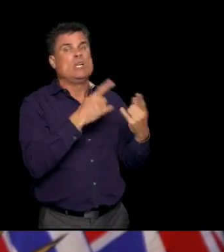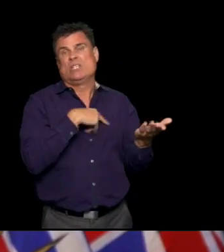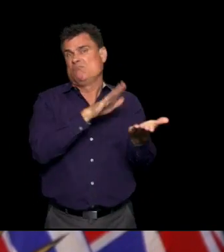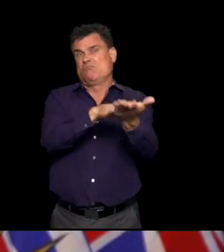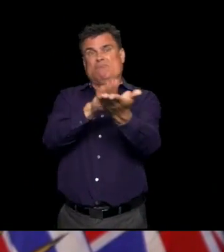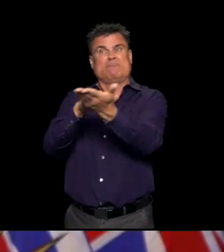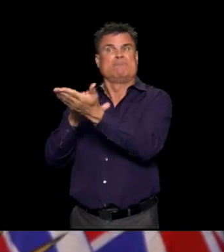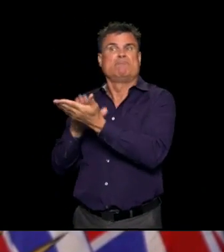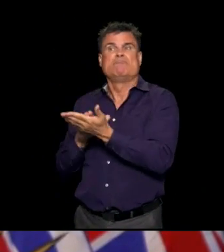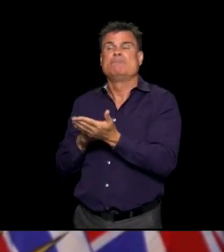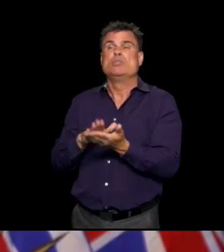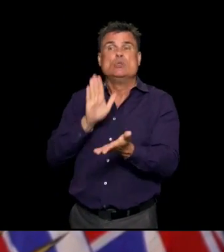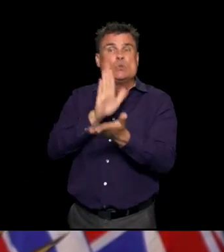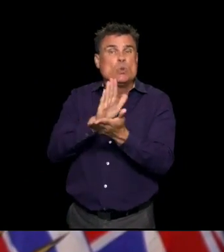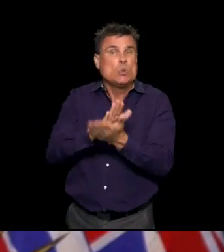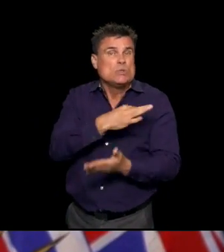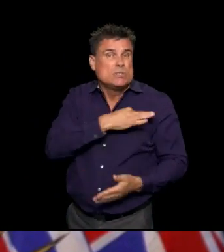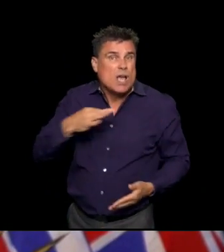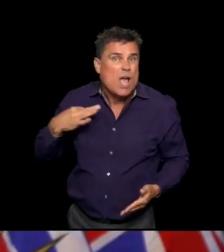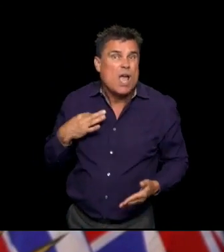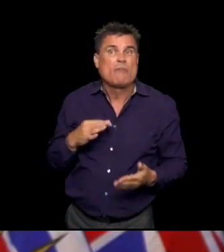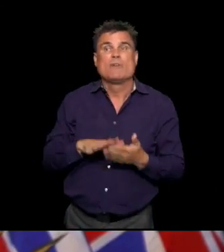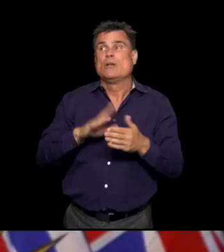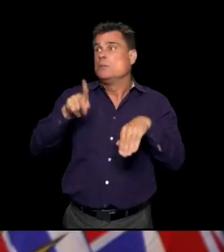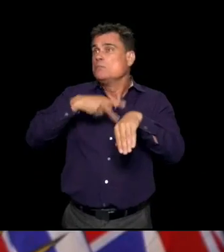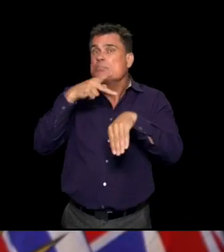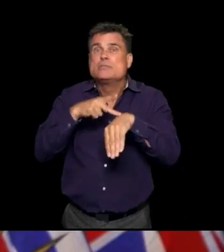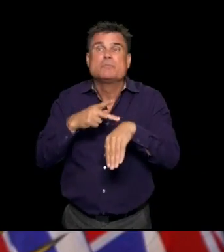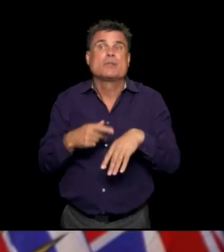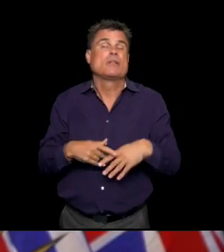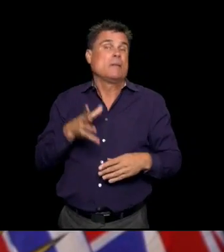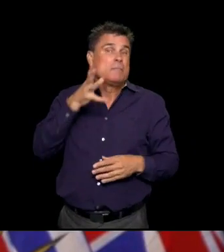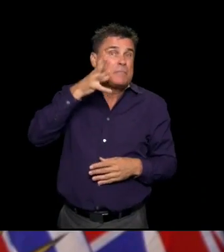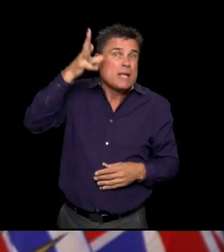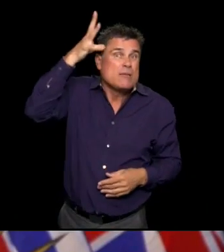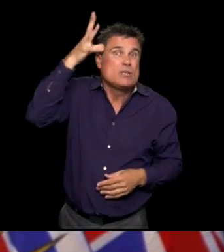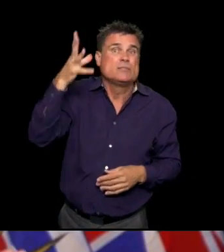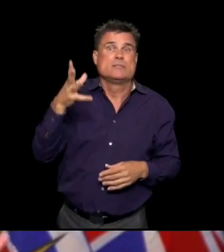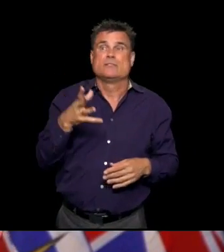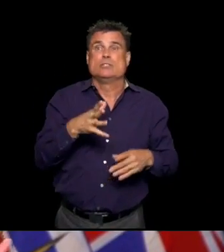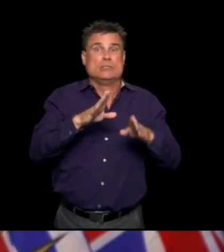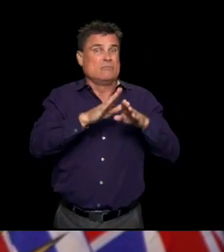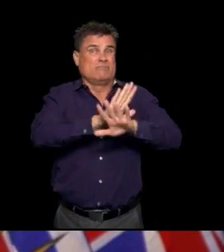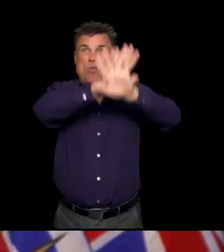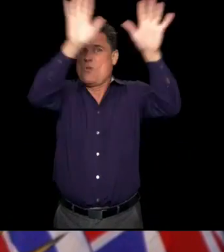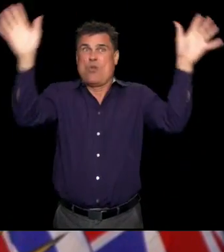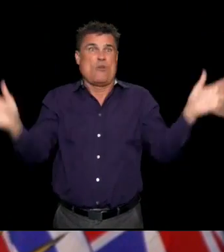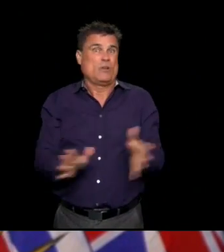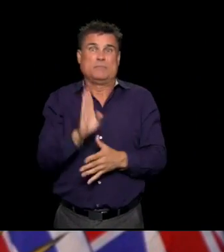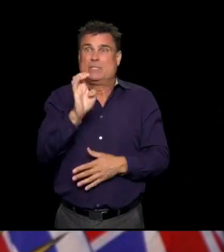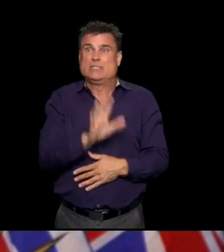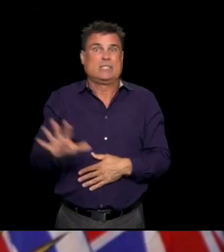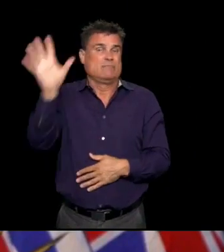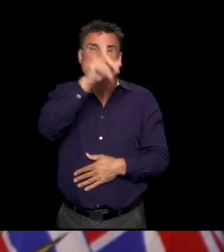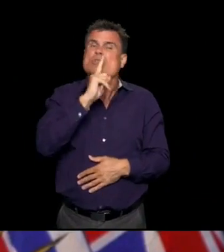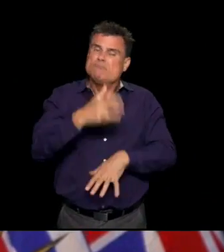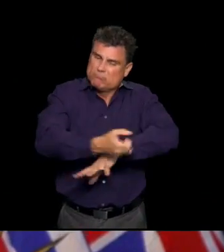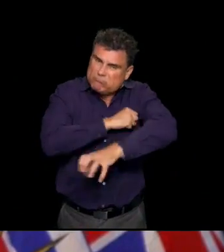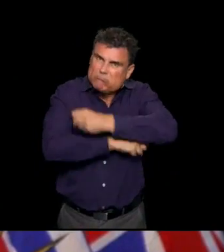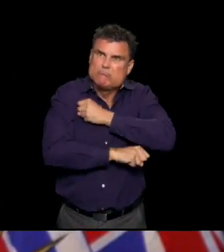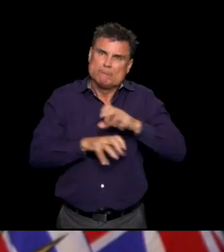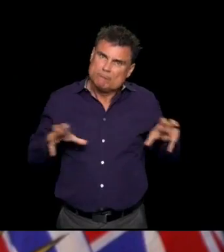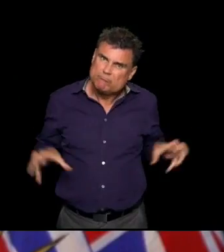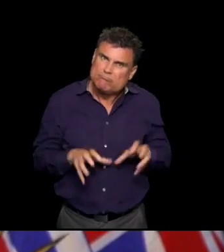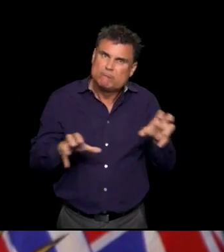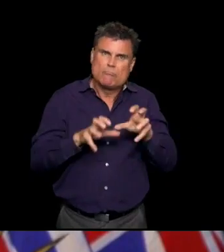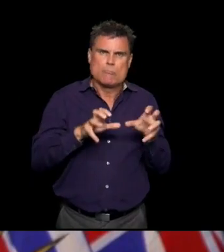the principals, the parents in every school in this province who have been taking that information, looking at their own school and coming